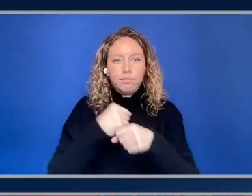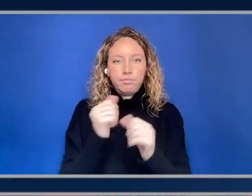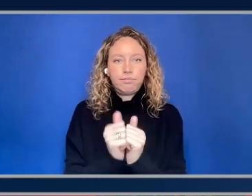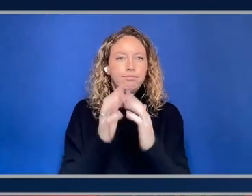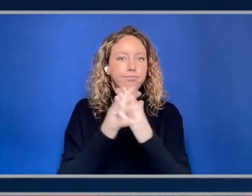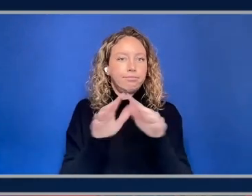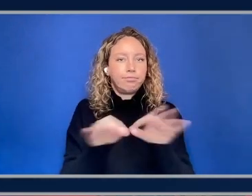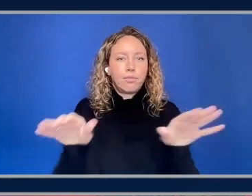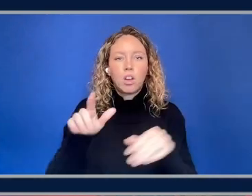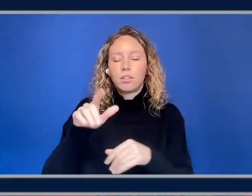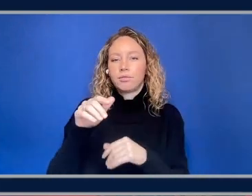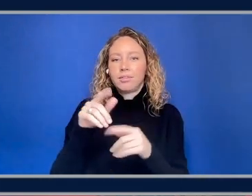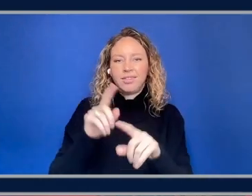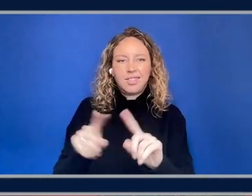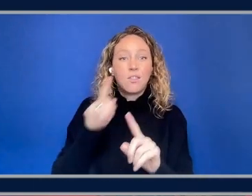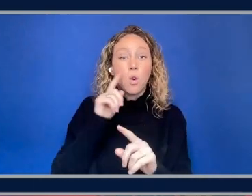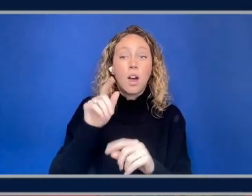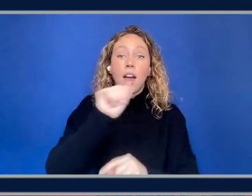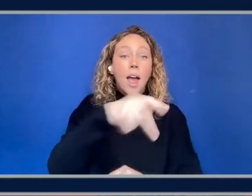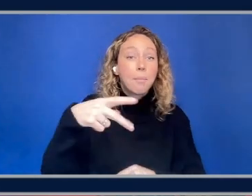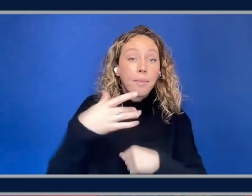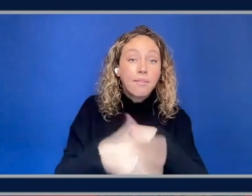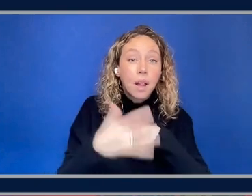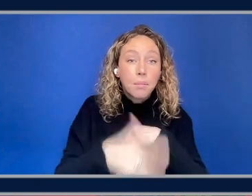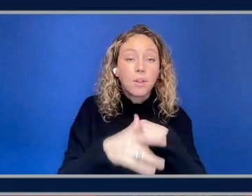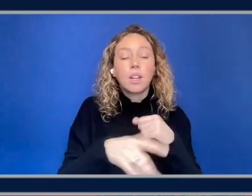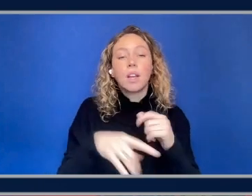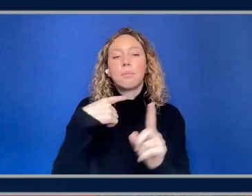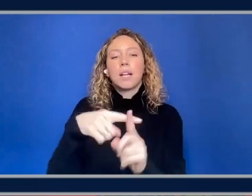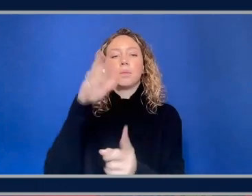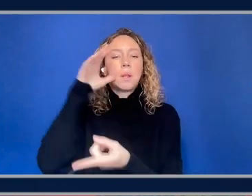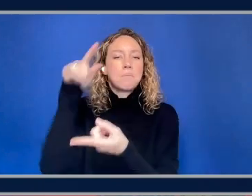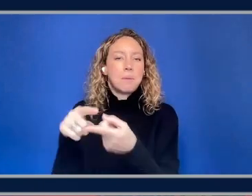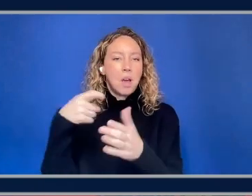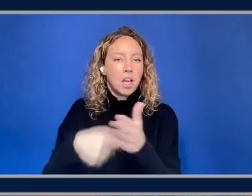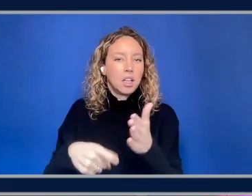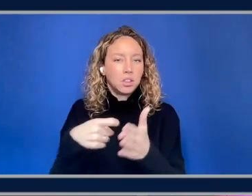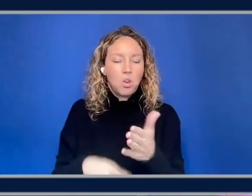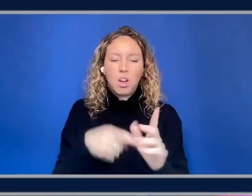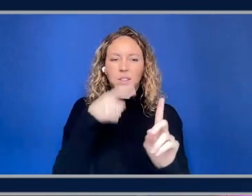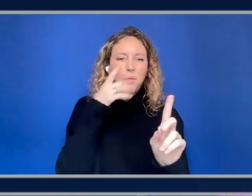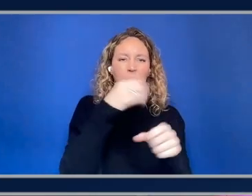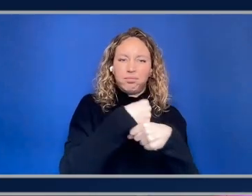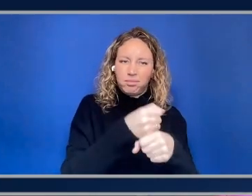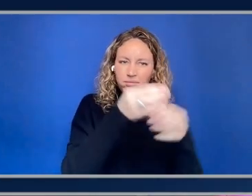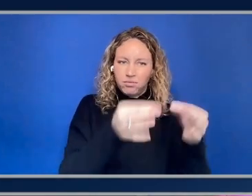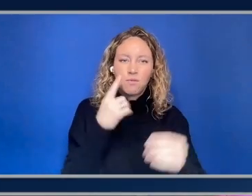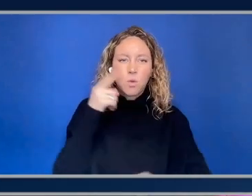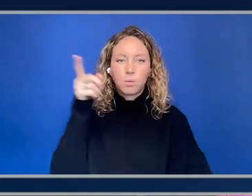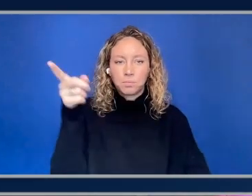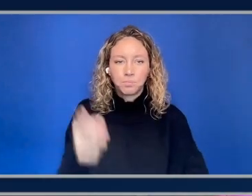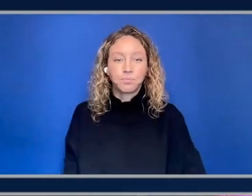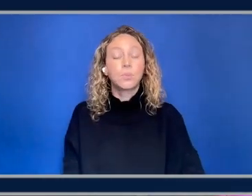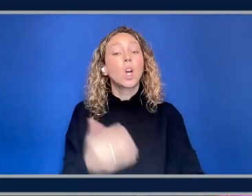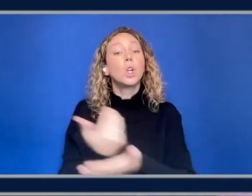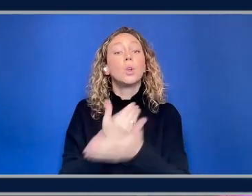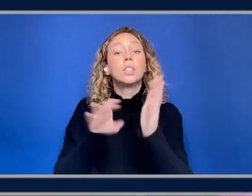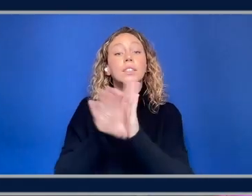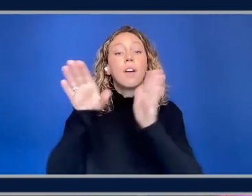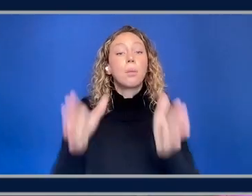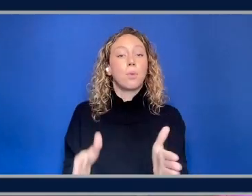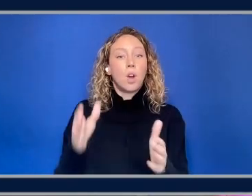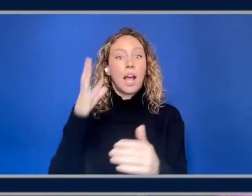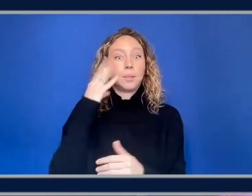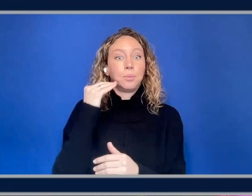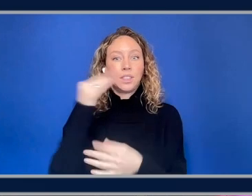application availability as well as minimize cost. And this is a fundamentally new developer experience as opposed to having to explicitly